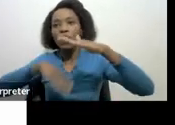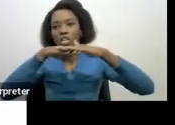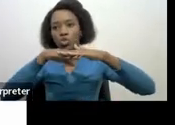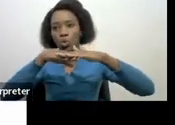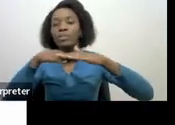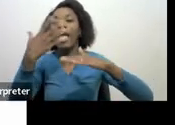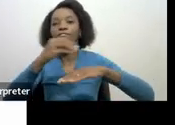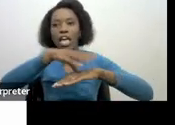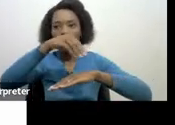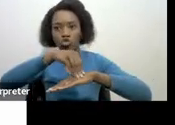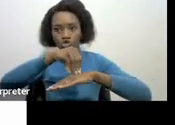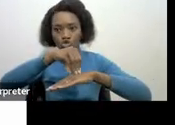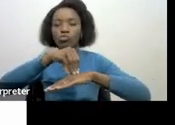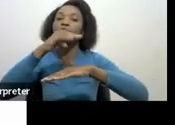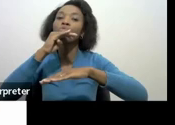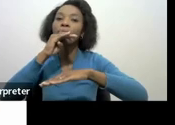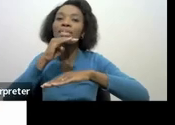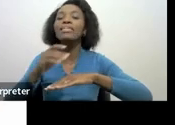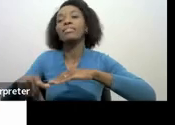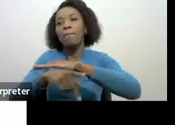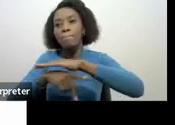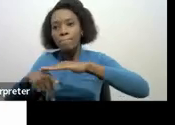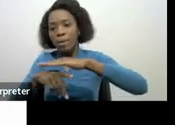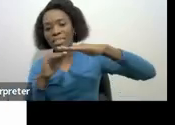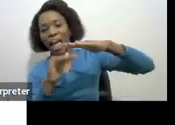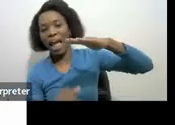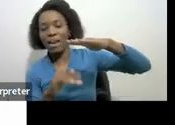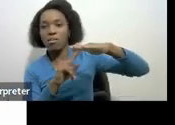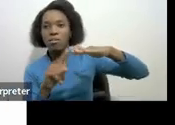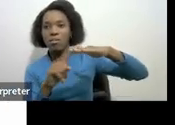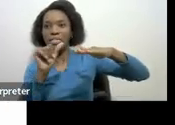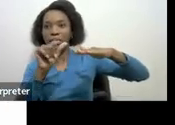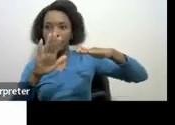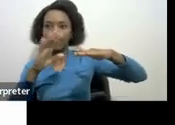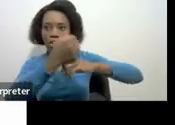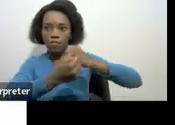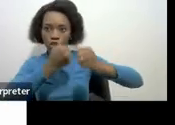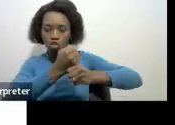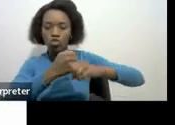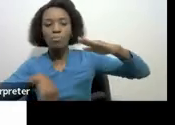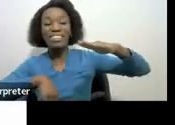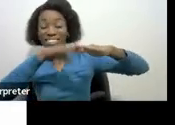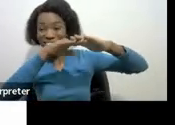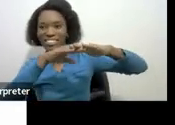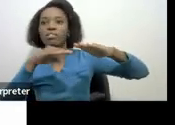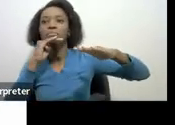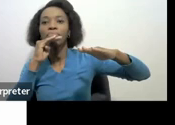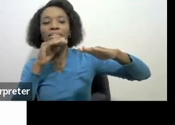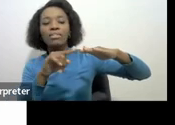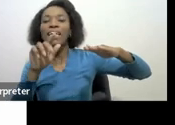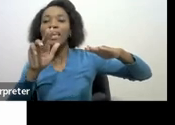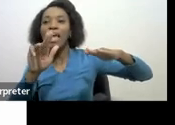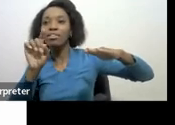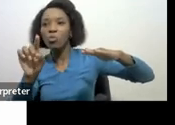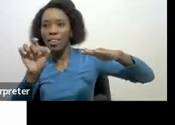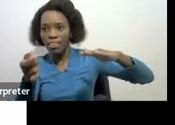ages where we have a primary under the age of 65 years the text threshold is limited to 91 250